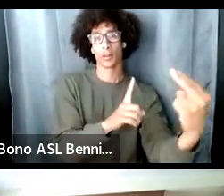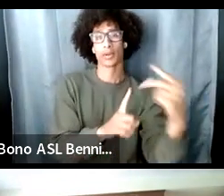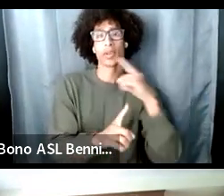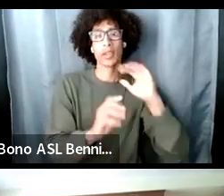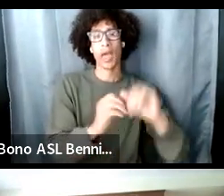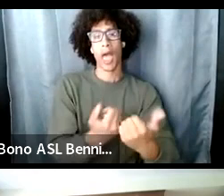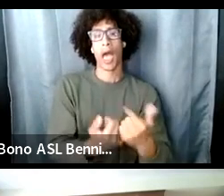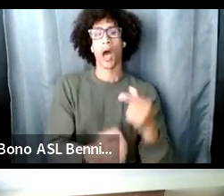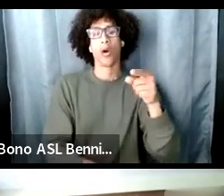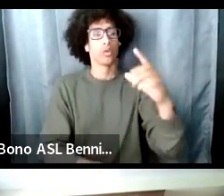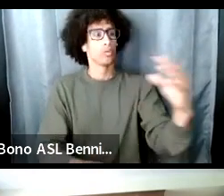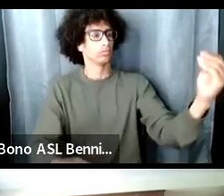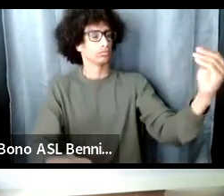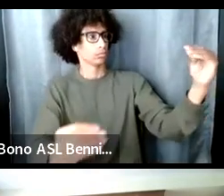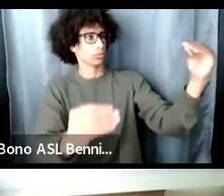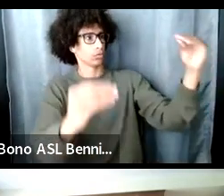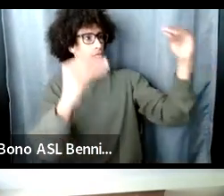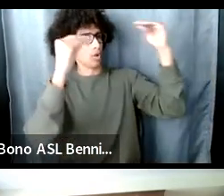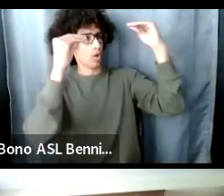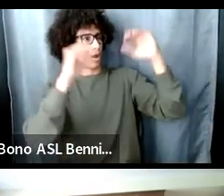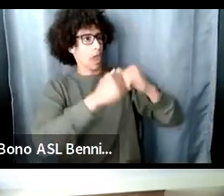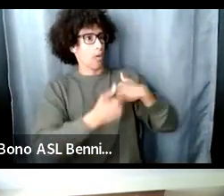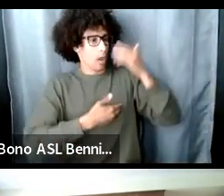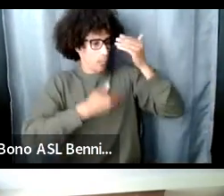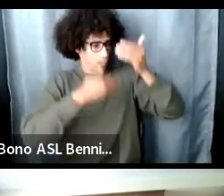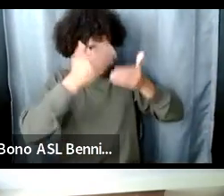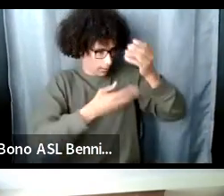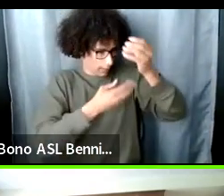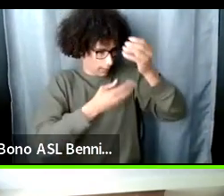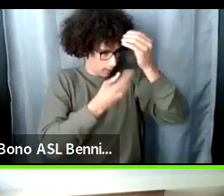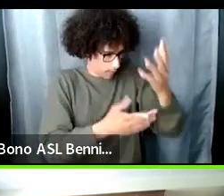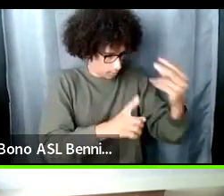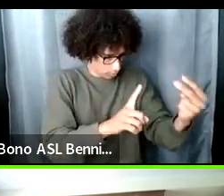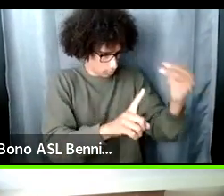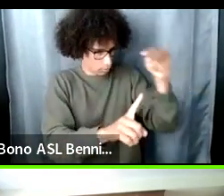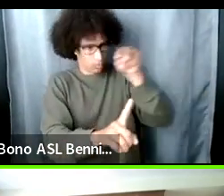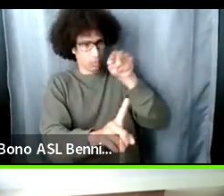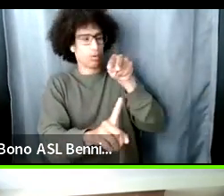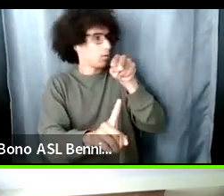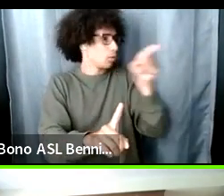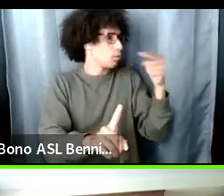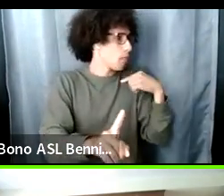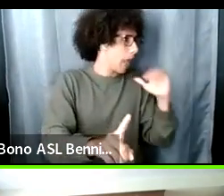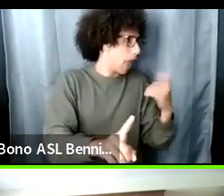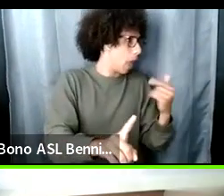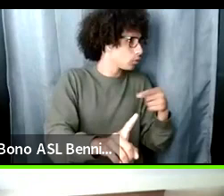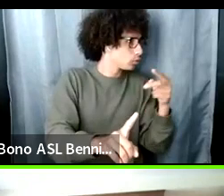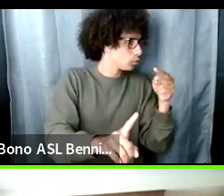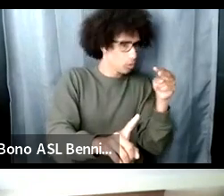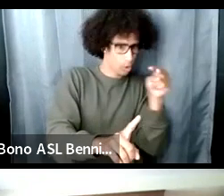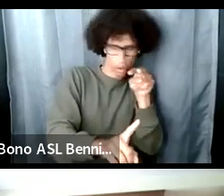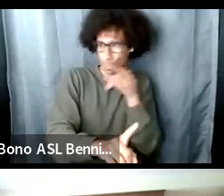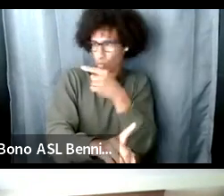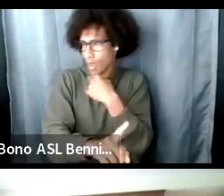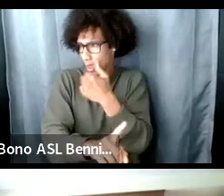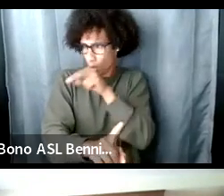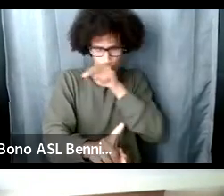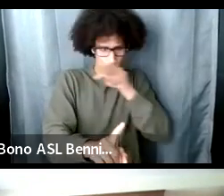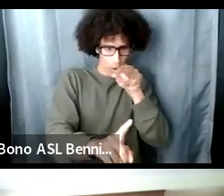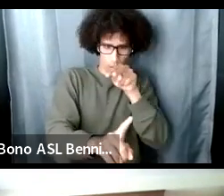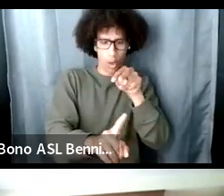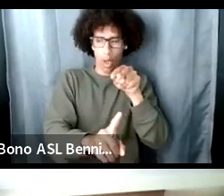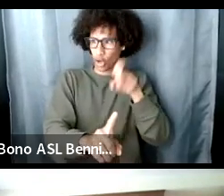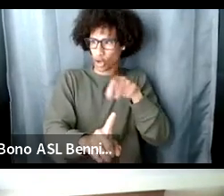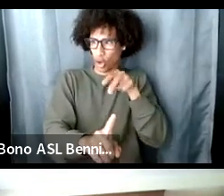external information wow is this getting very specific so yeah